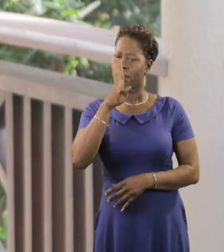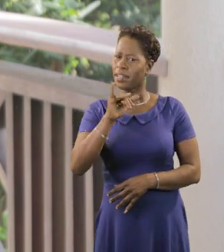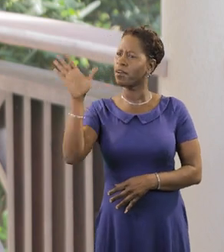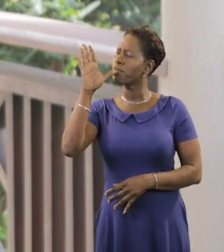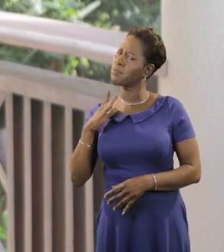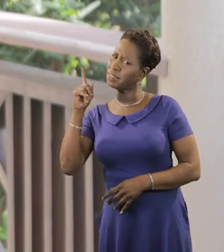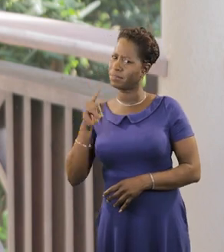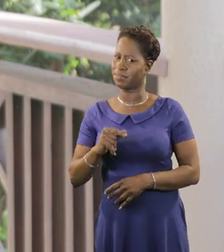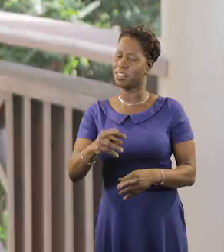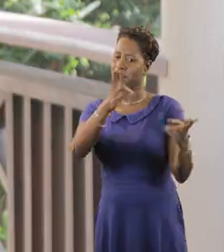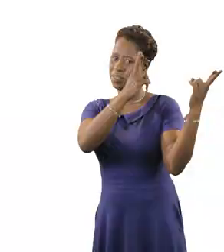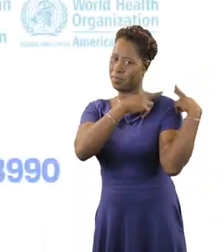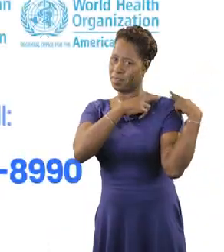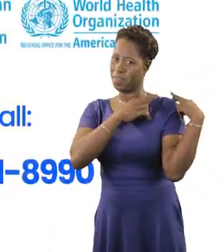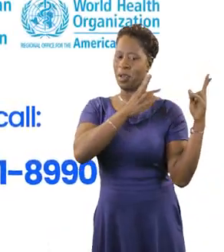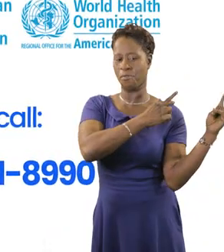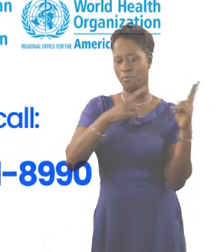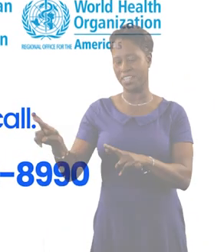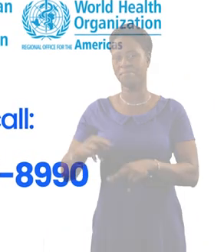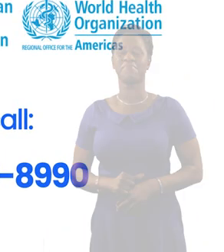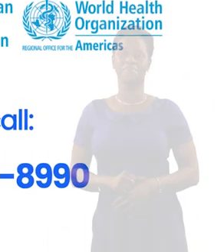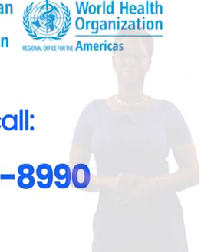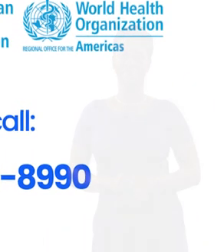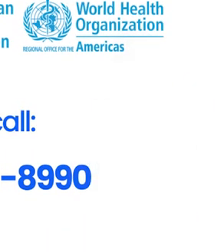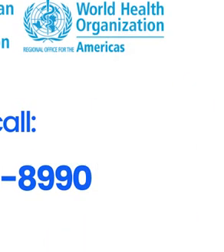Paula, responsible and proactive.